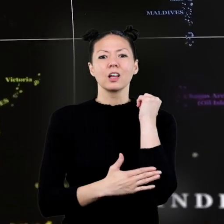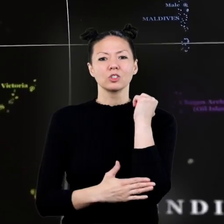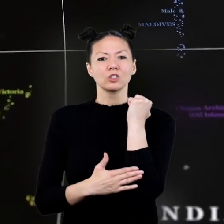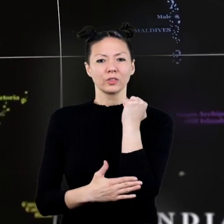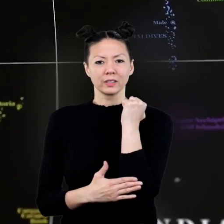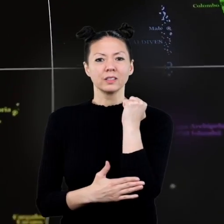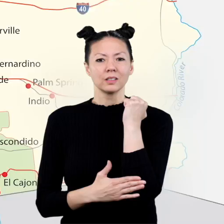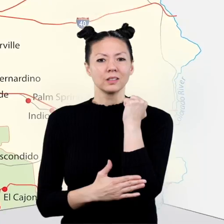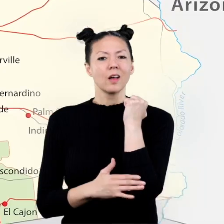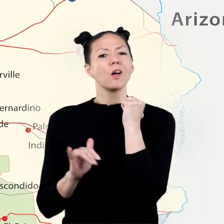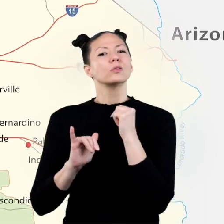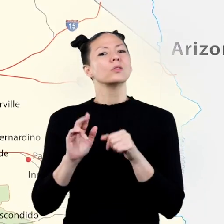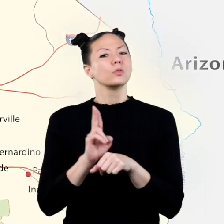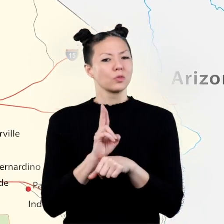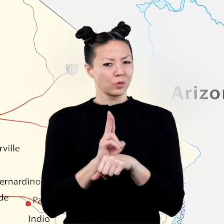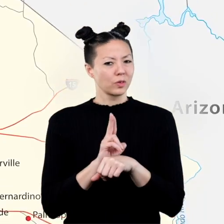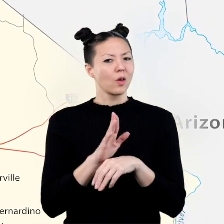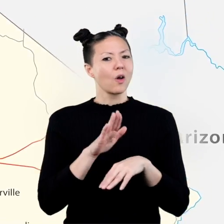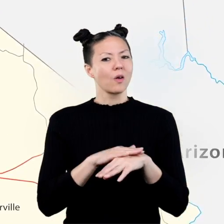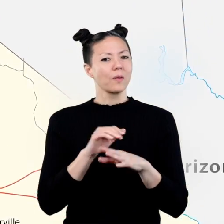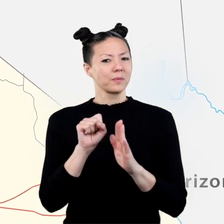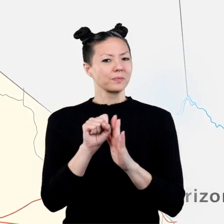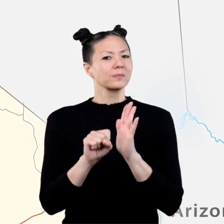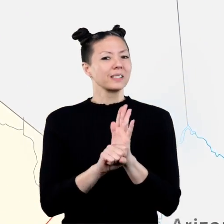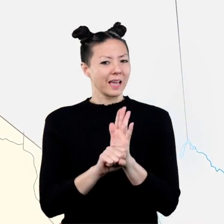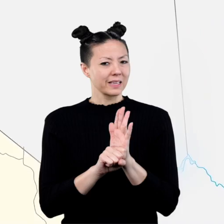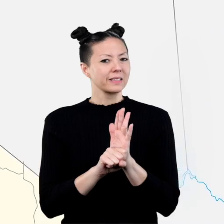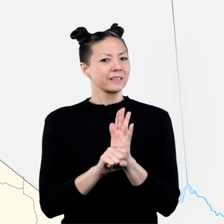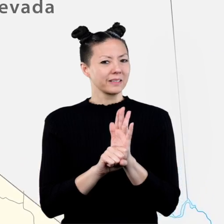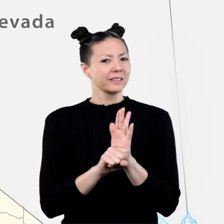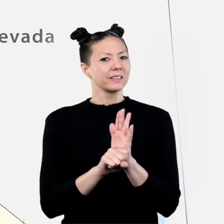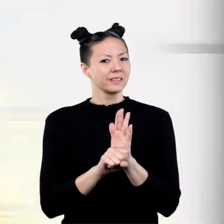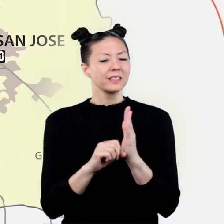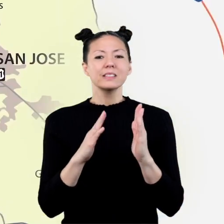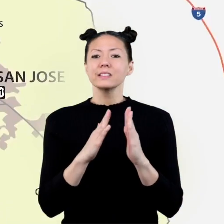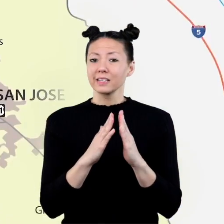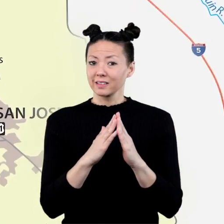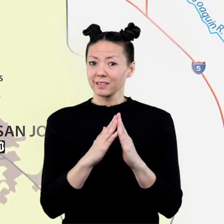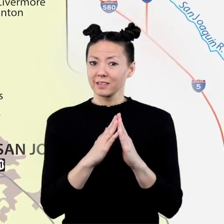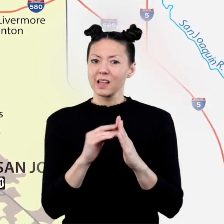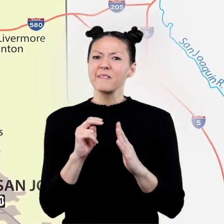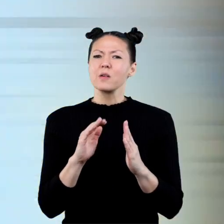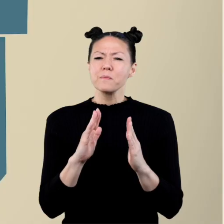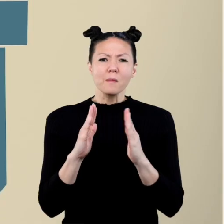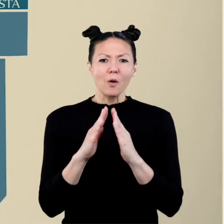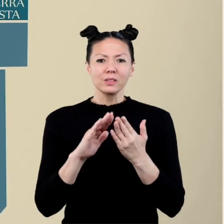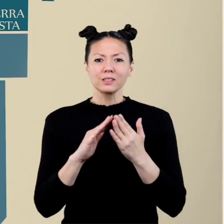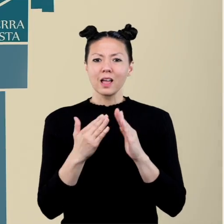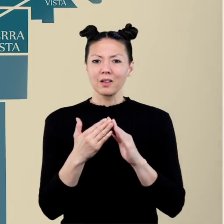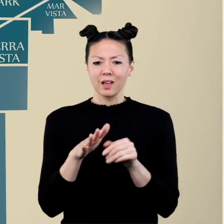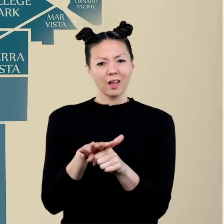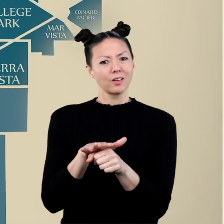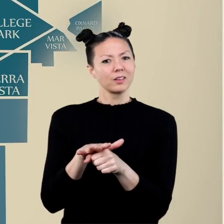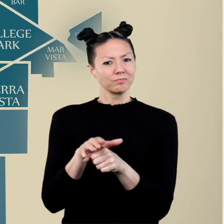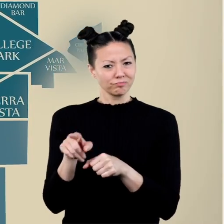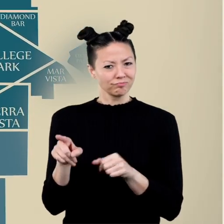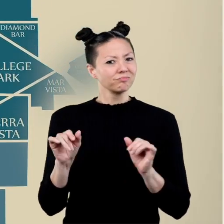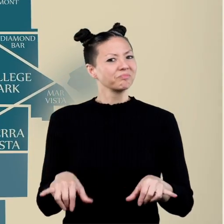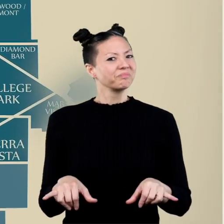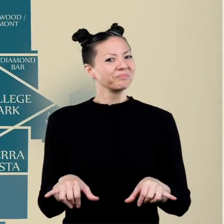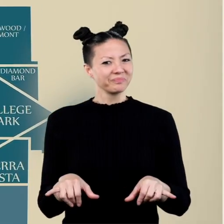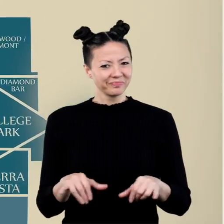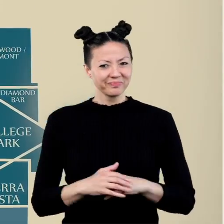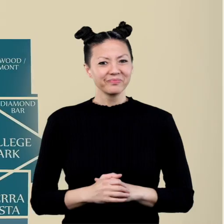country. They are also used on maps of states, cities, and even just one small